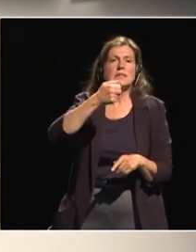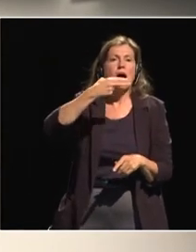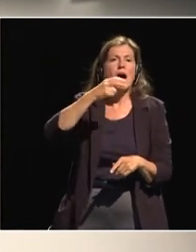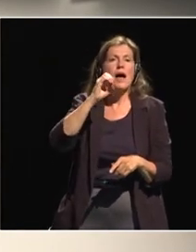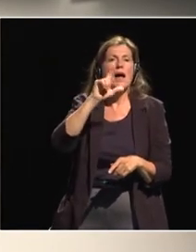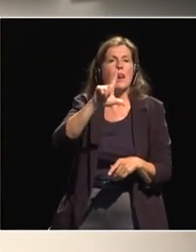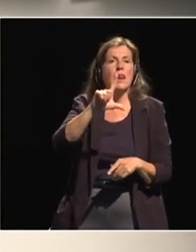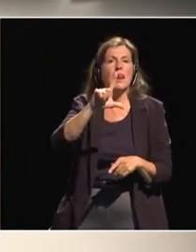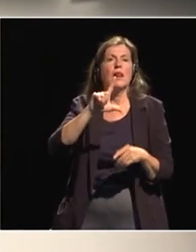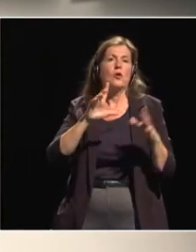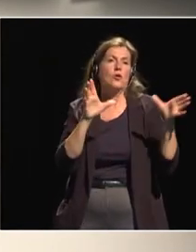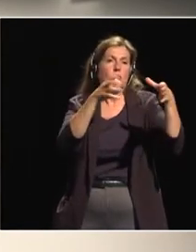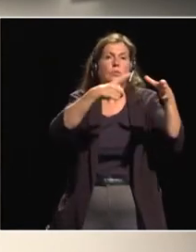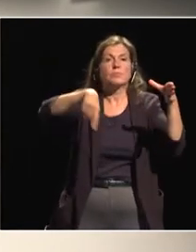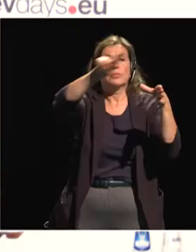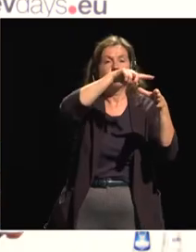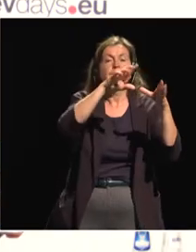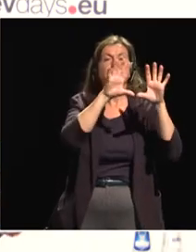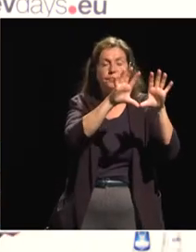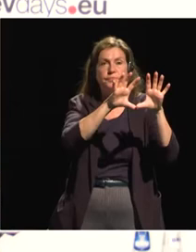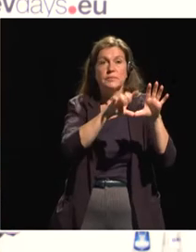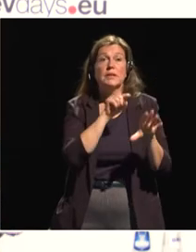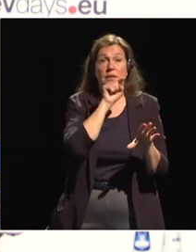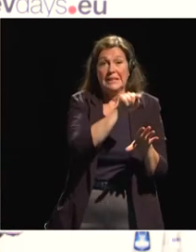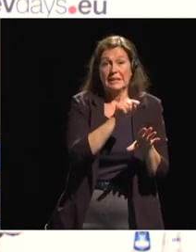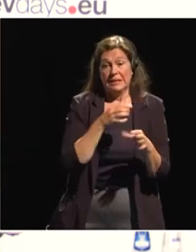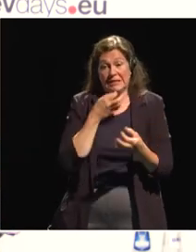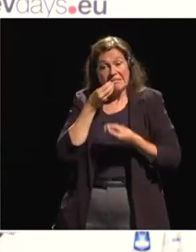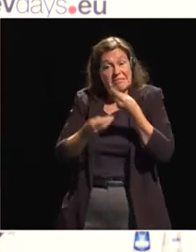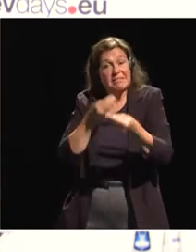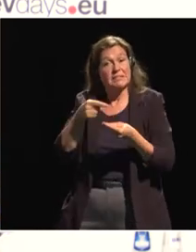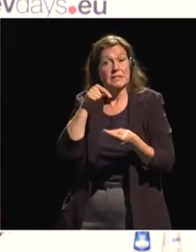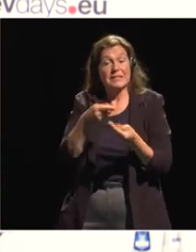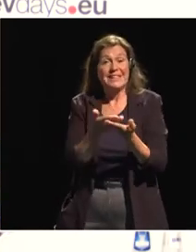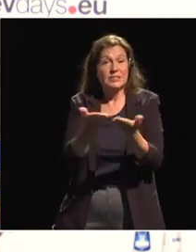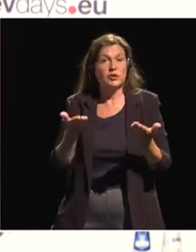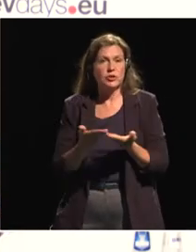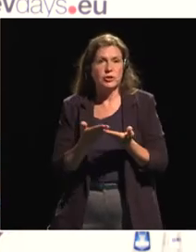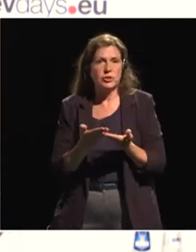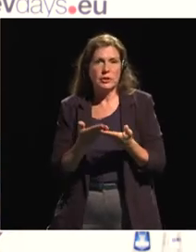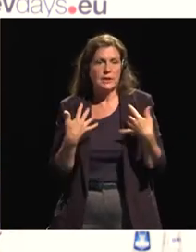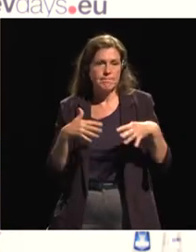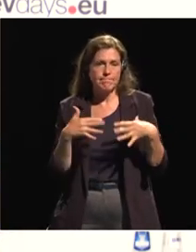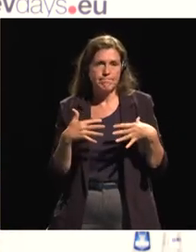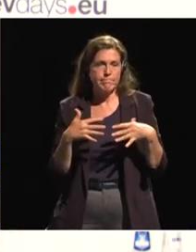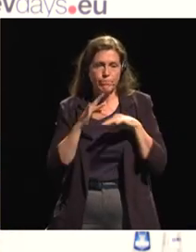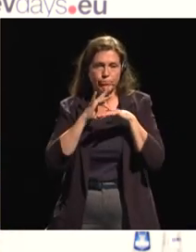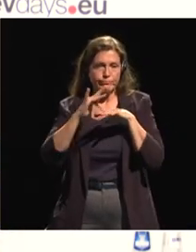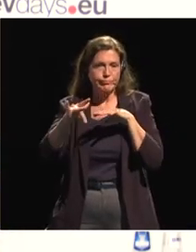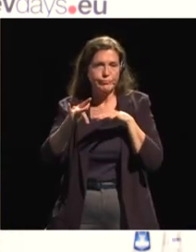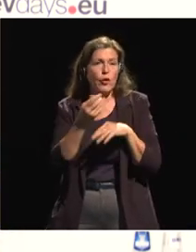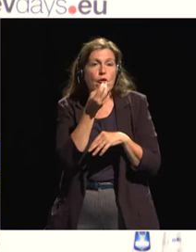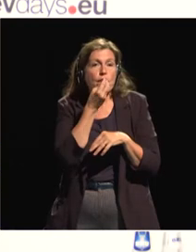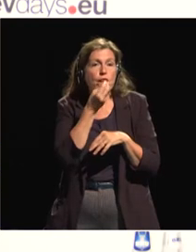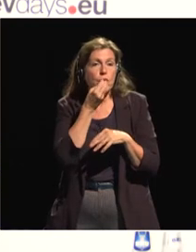weeks ago that actually uh describes a situation of increased food insecurity in most of the